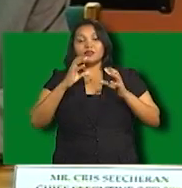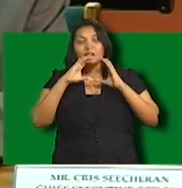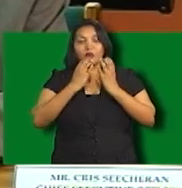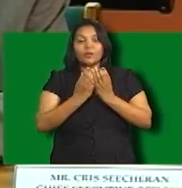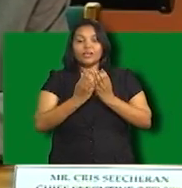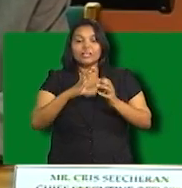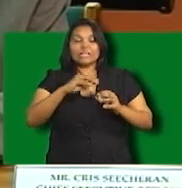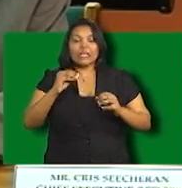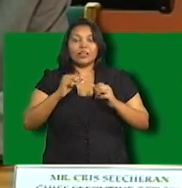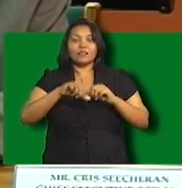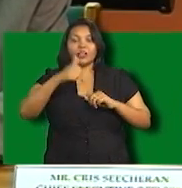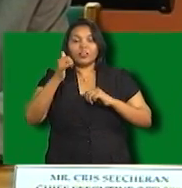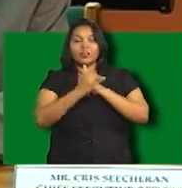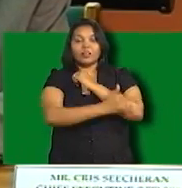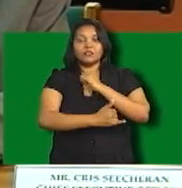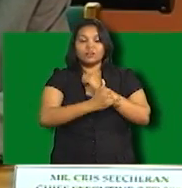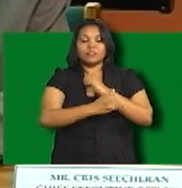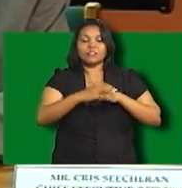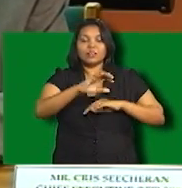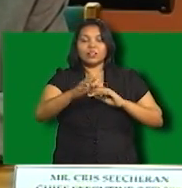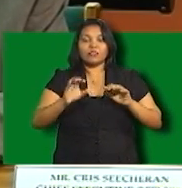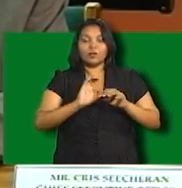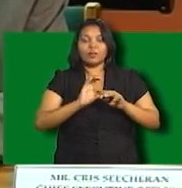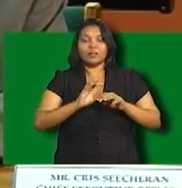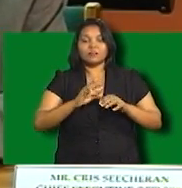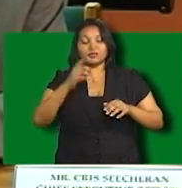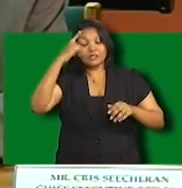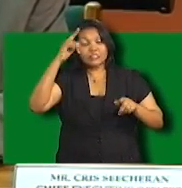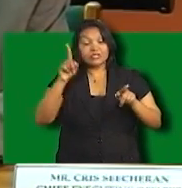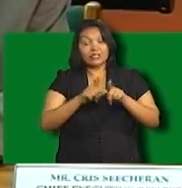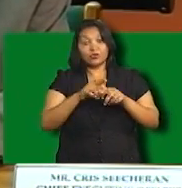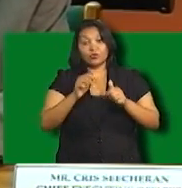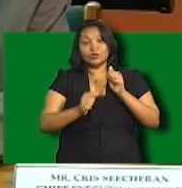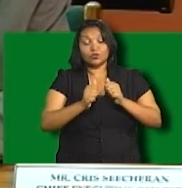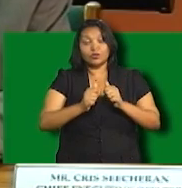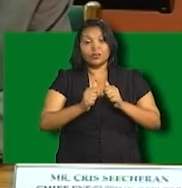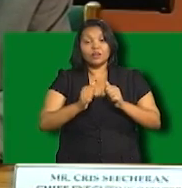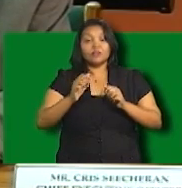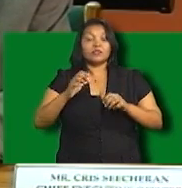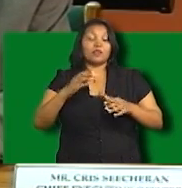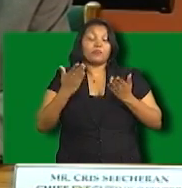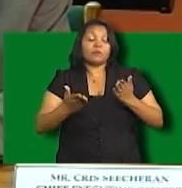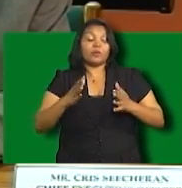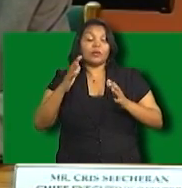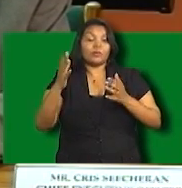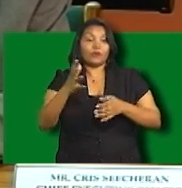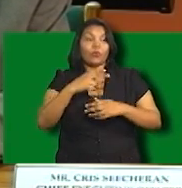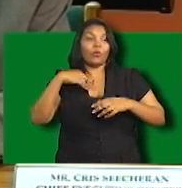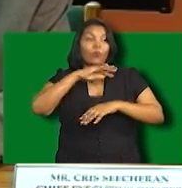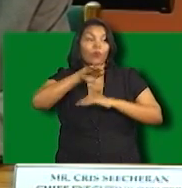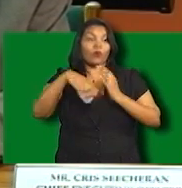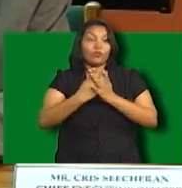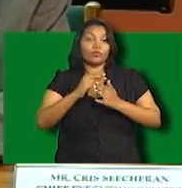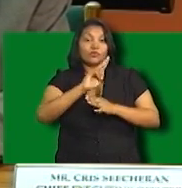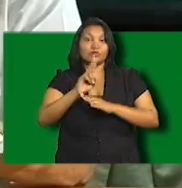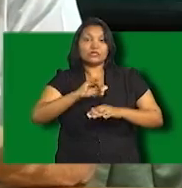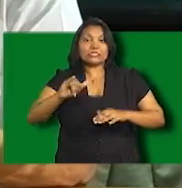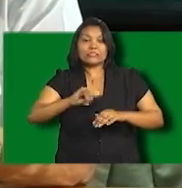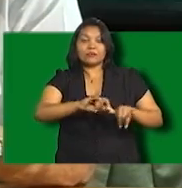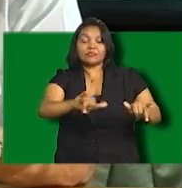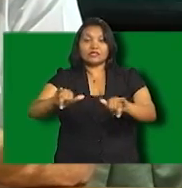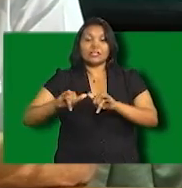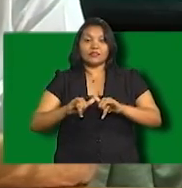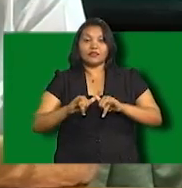including our member states within the Caribbean. At the end of the day, hopefully, we'll come up with a harmonized standard or a standard that we can roll it up.